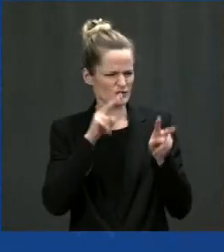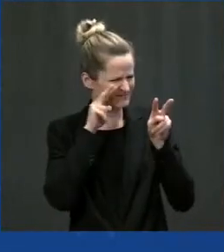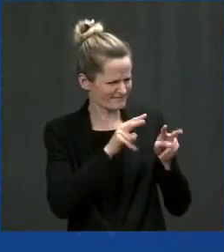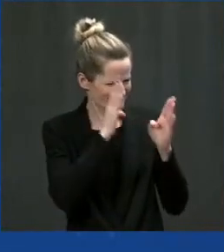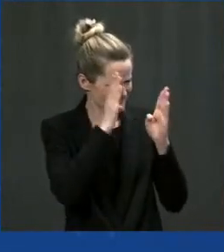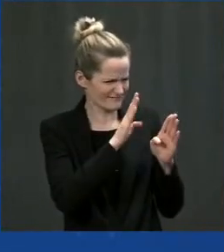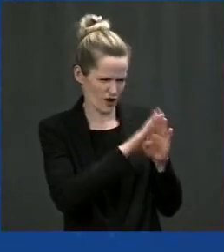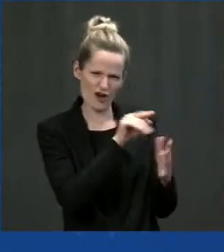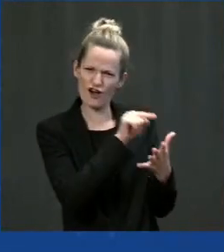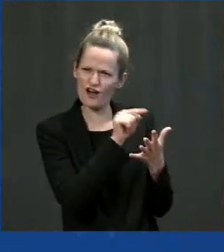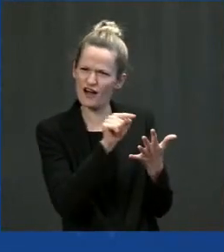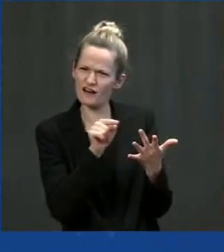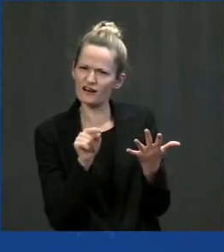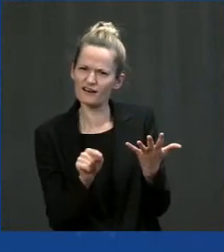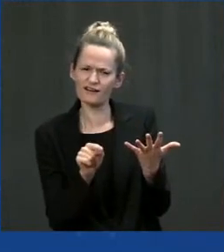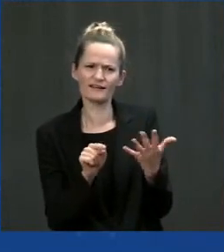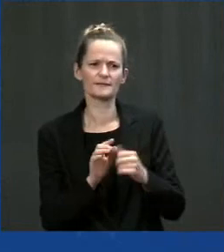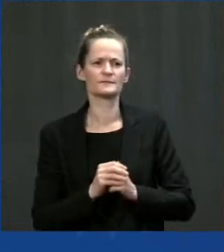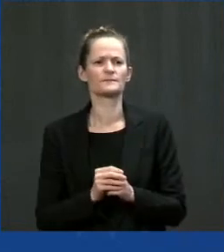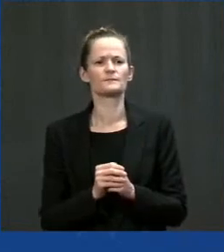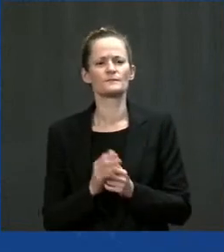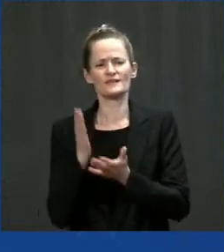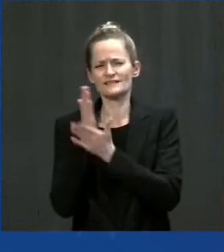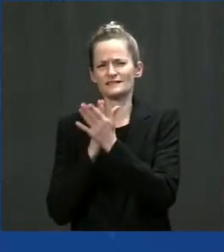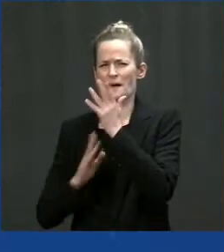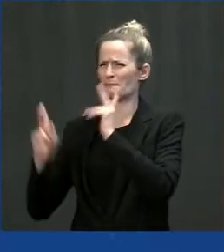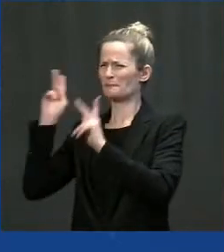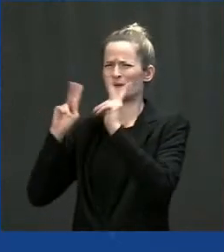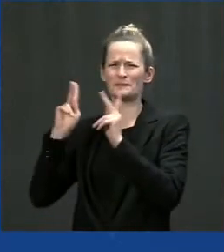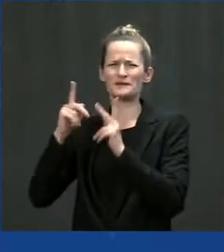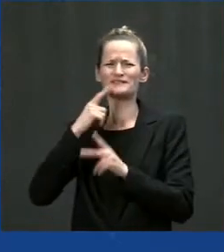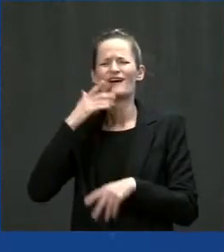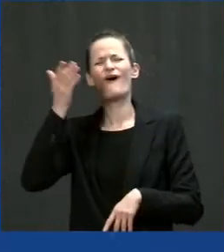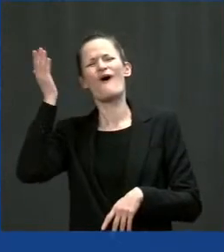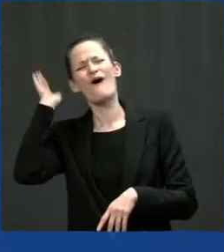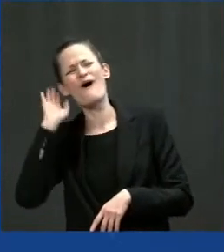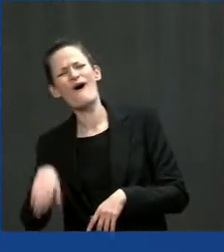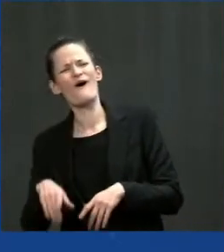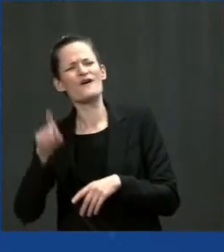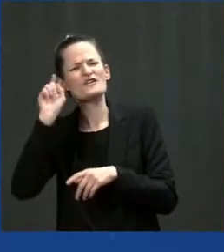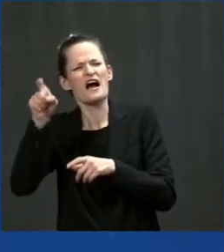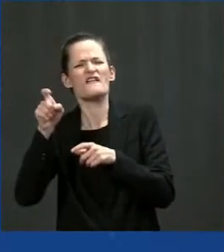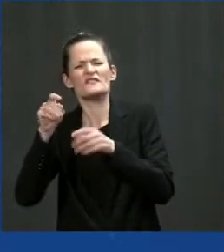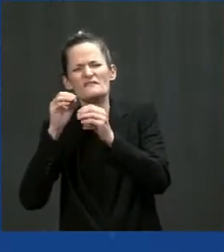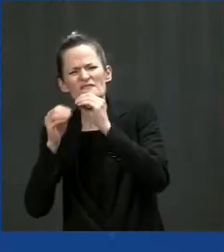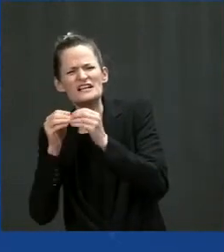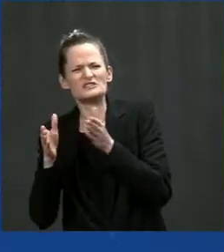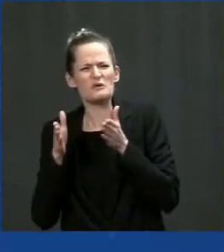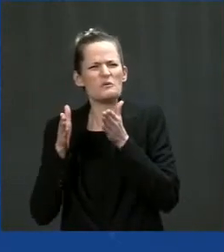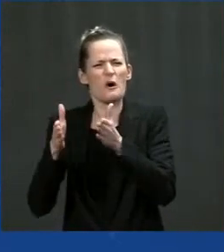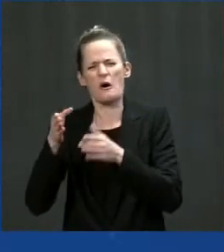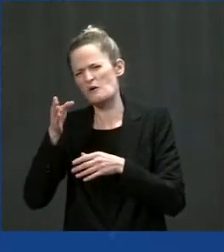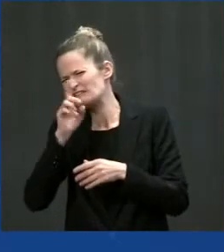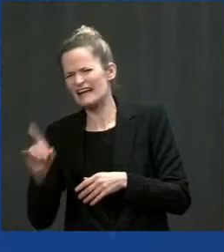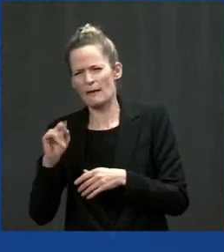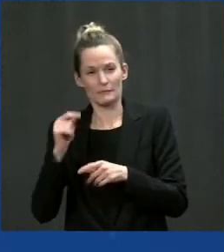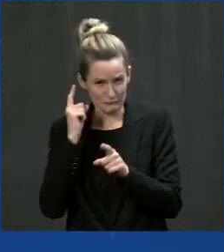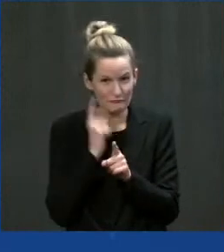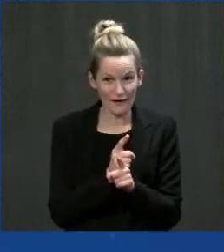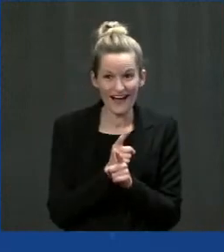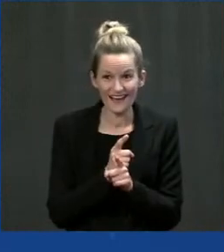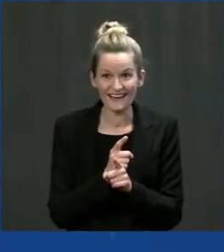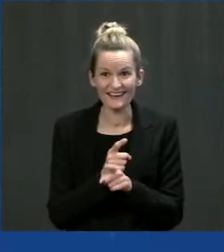ran, said, just fix the roads, damn it, right? But we're going to do more than that this time around. I want to thank you for the work and